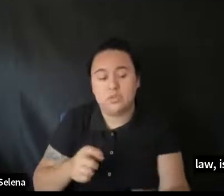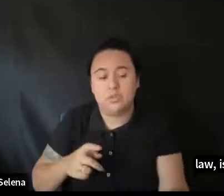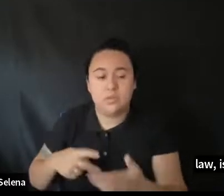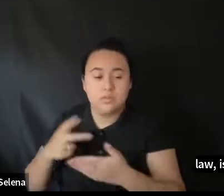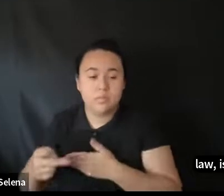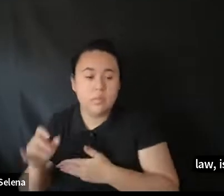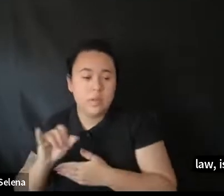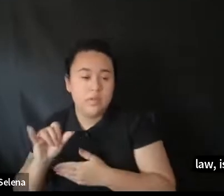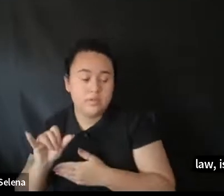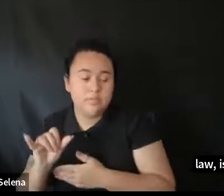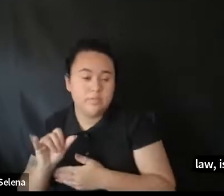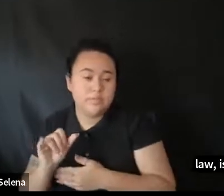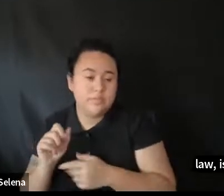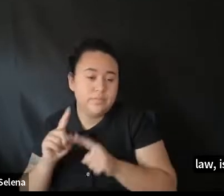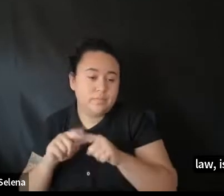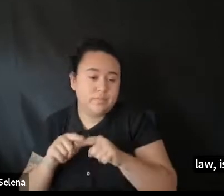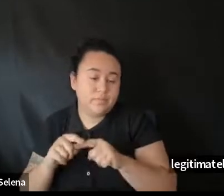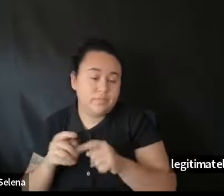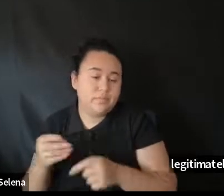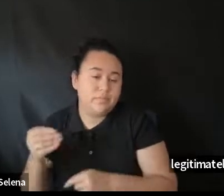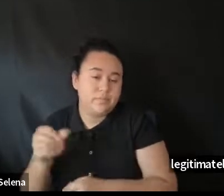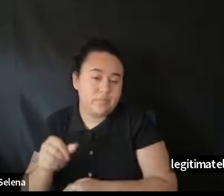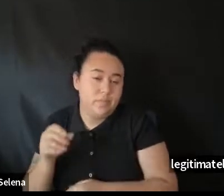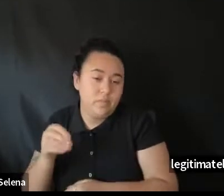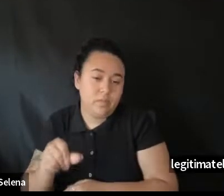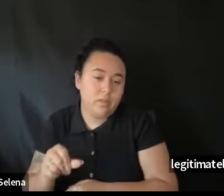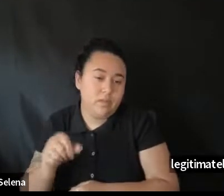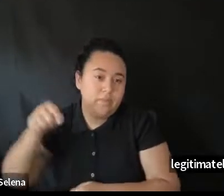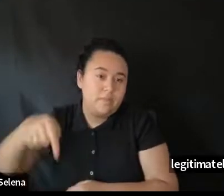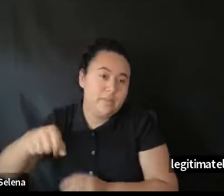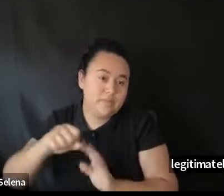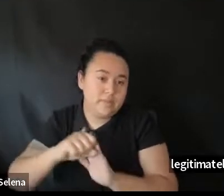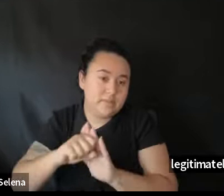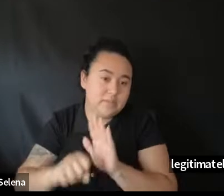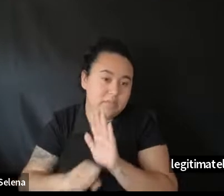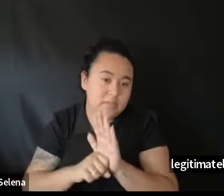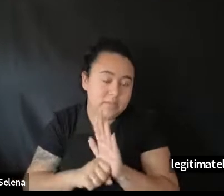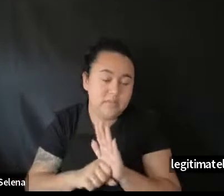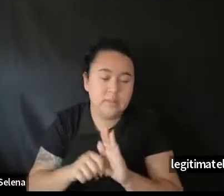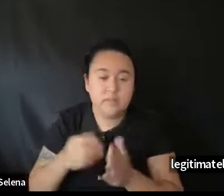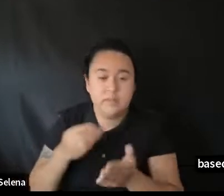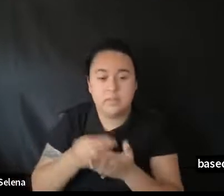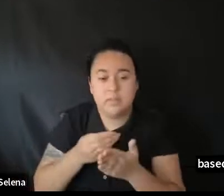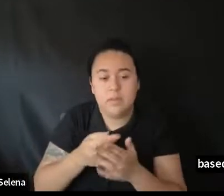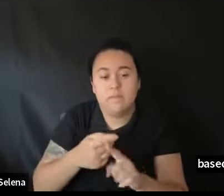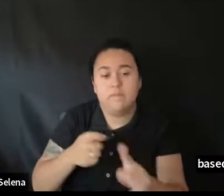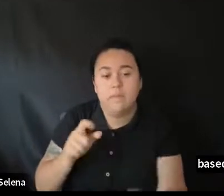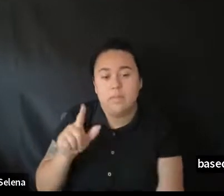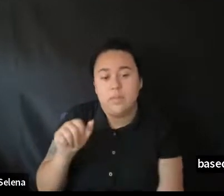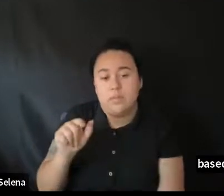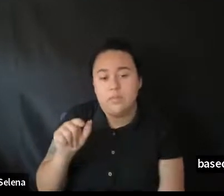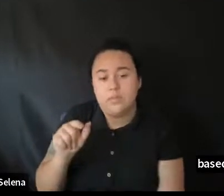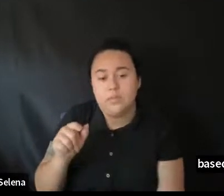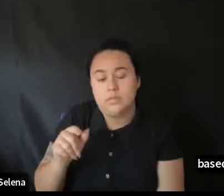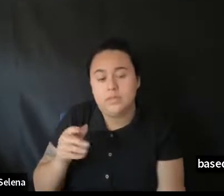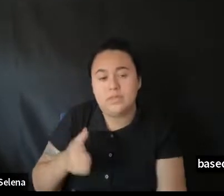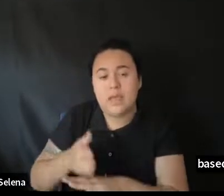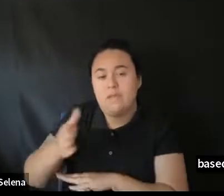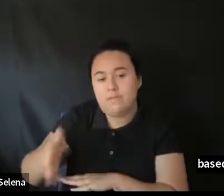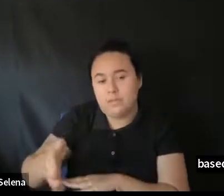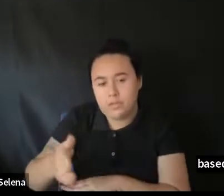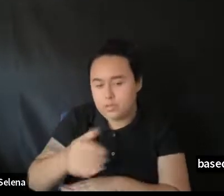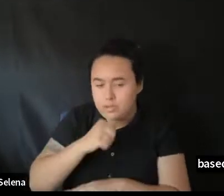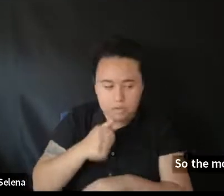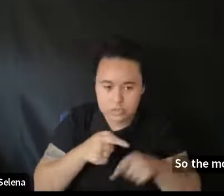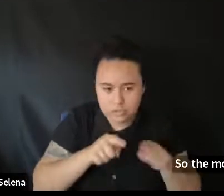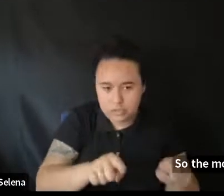is also based upon spending in the state. So it, the money from Louisiana comes after now we try